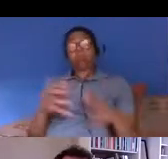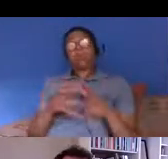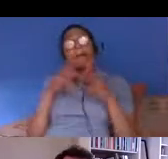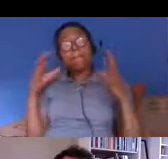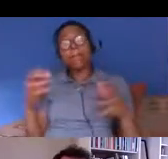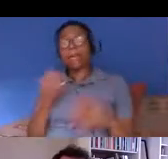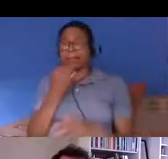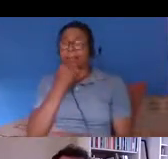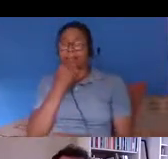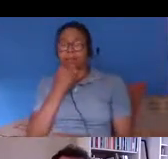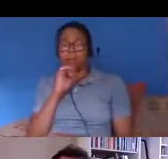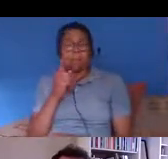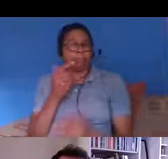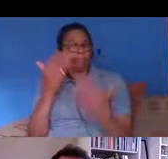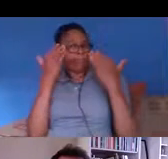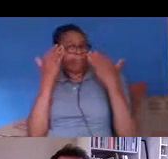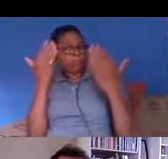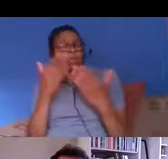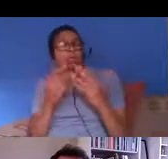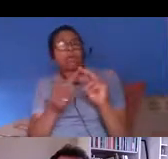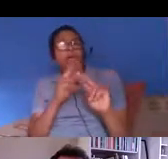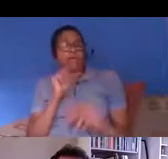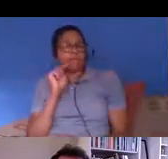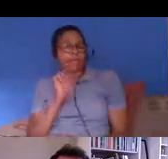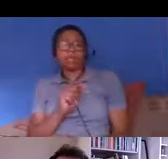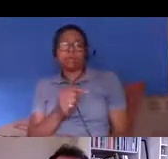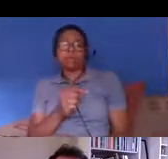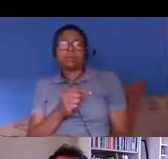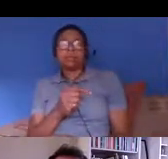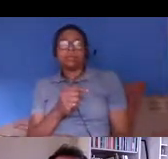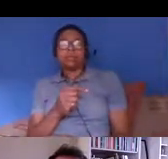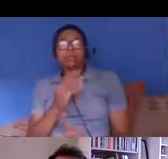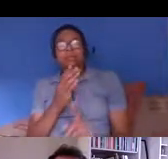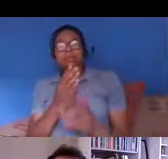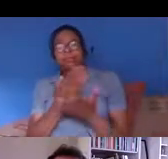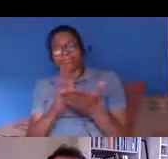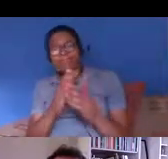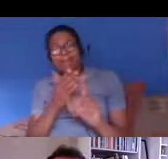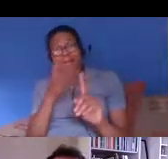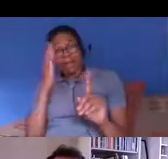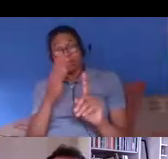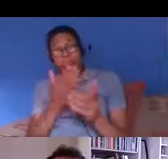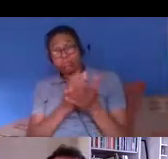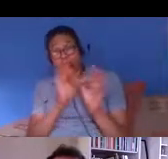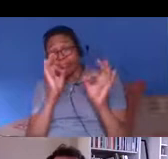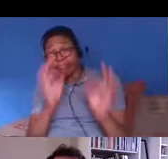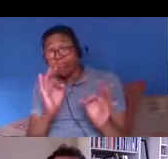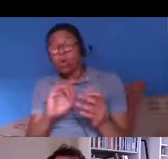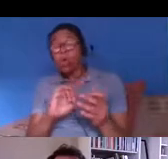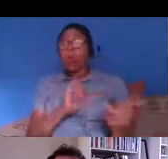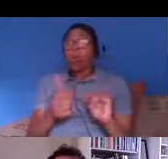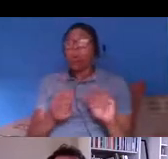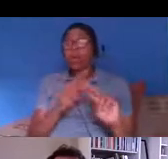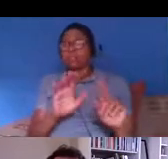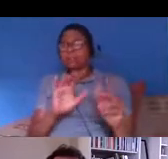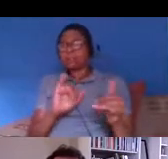we don't know whether that is um those numbers are really accurate but um certainly it's we're talking about a really